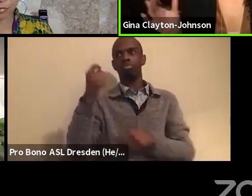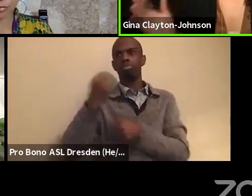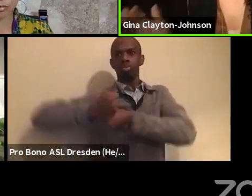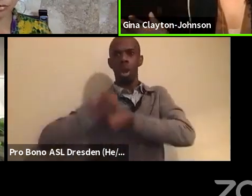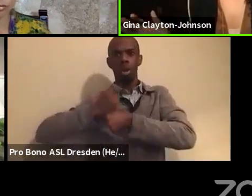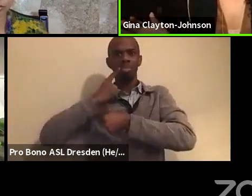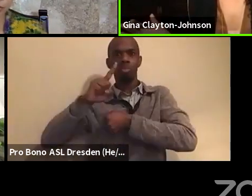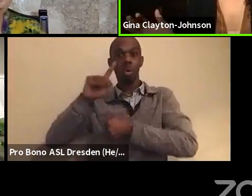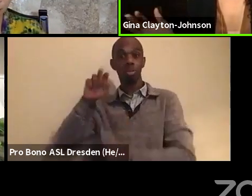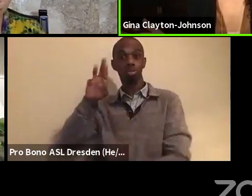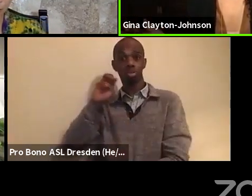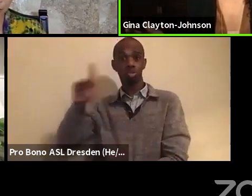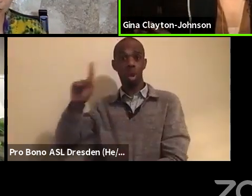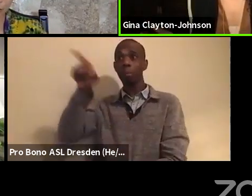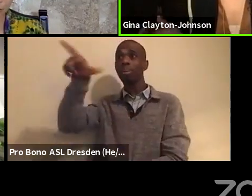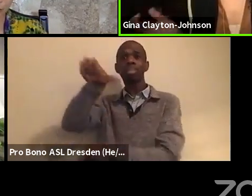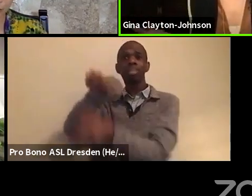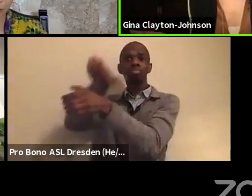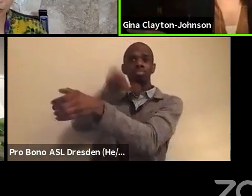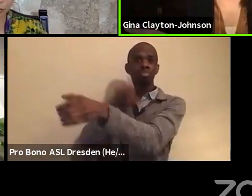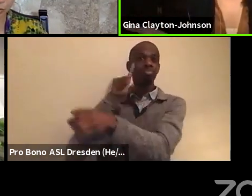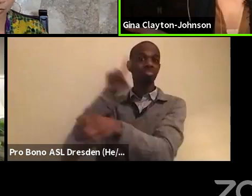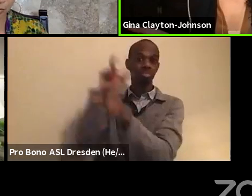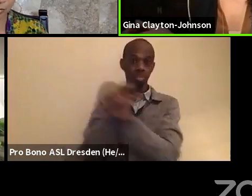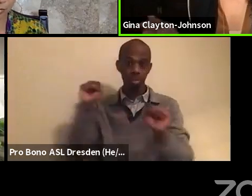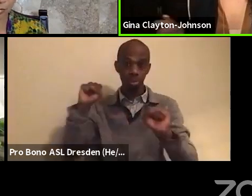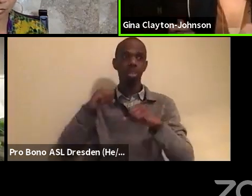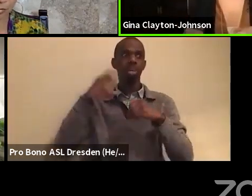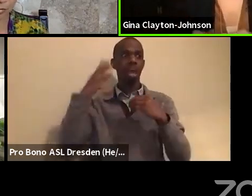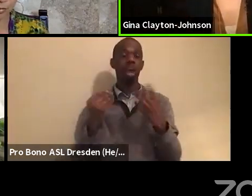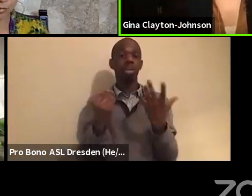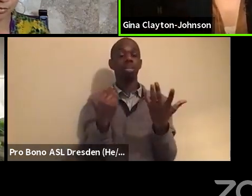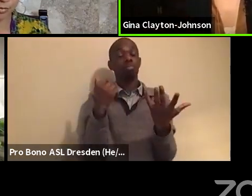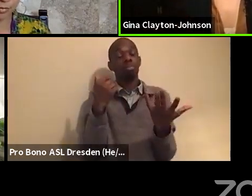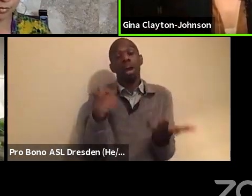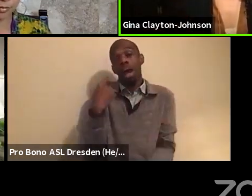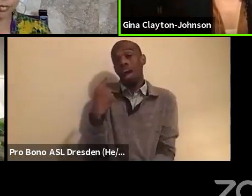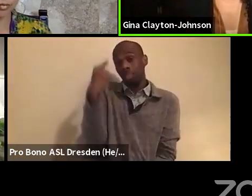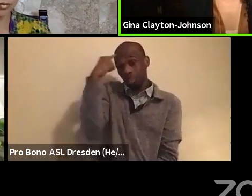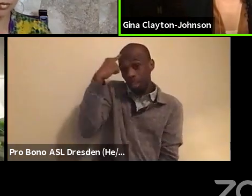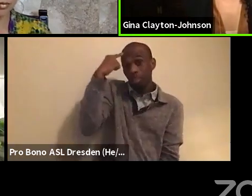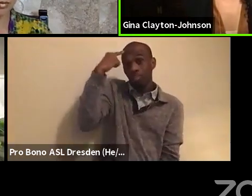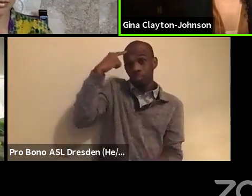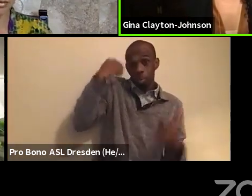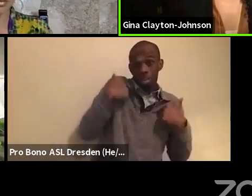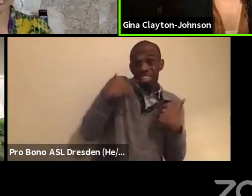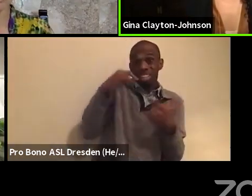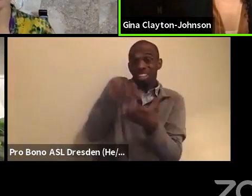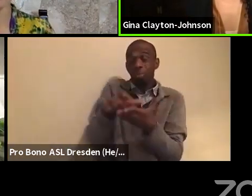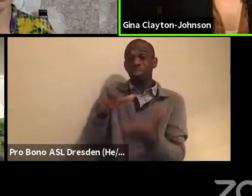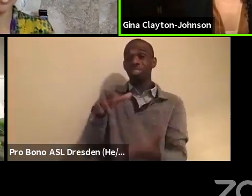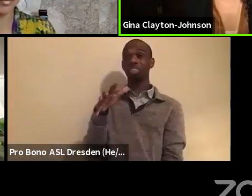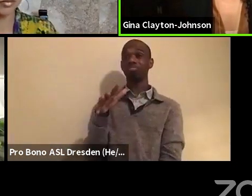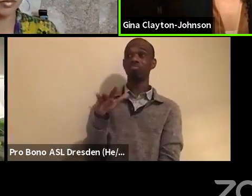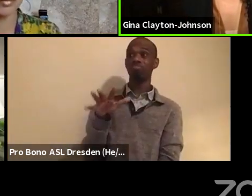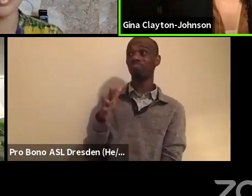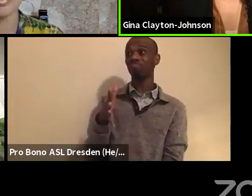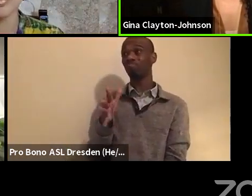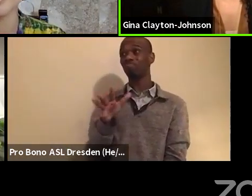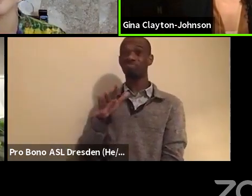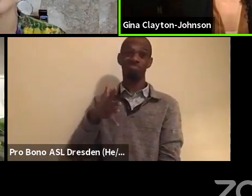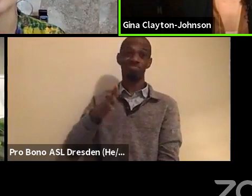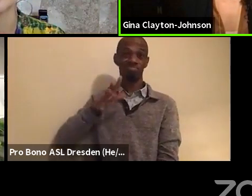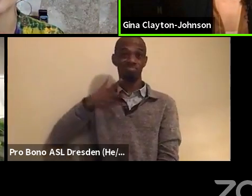was quite frankly, and I'm just going to say it like I think it is, um, lackluster, and, um,